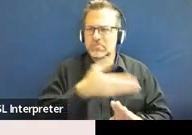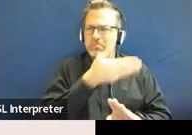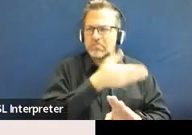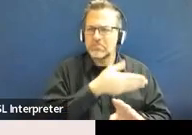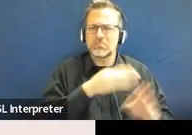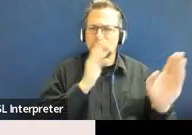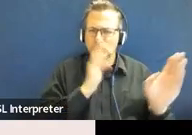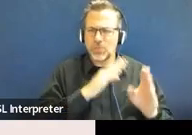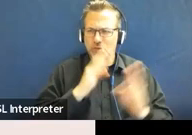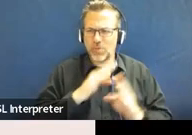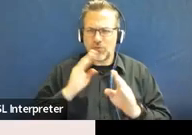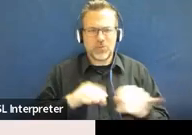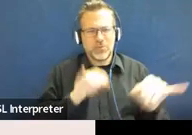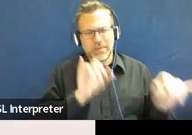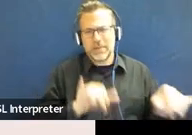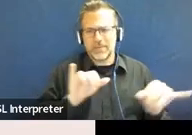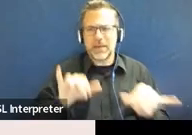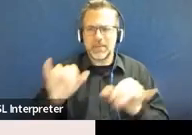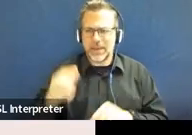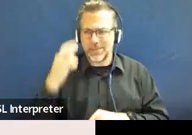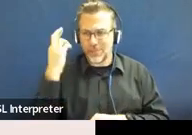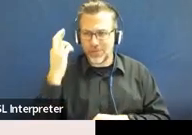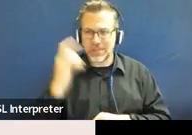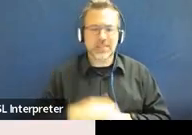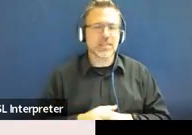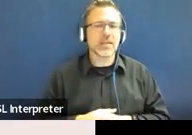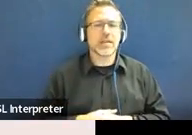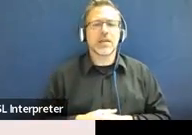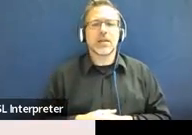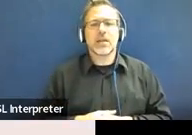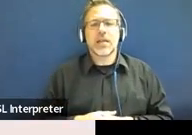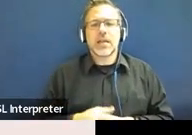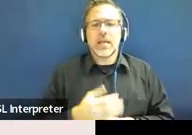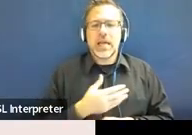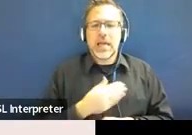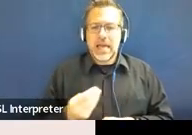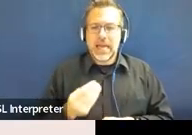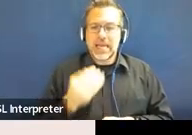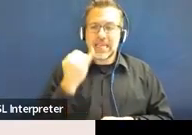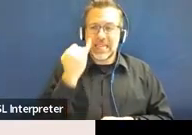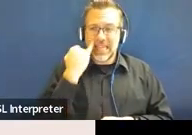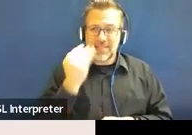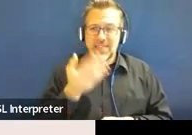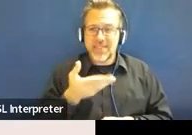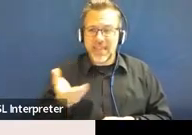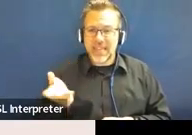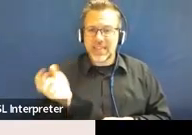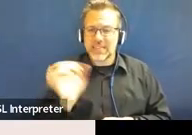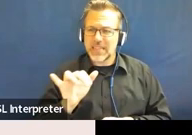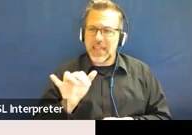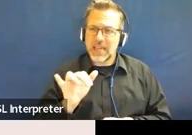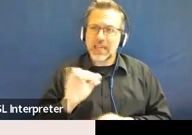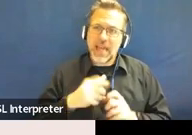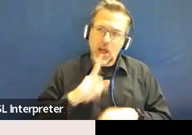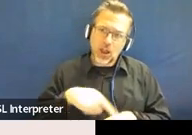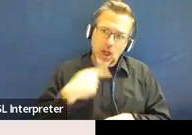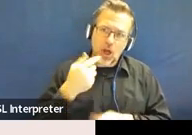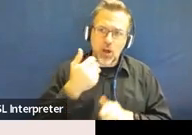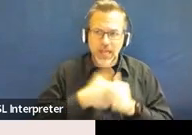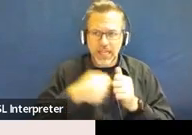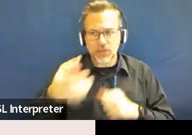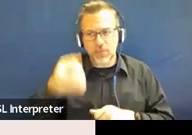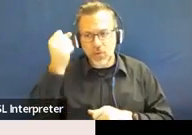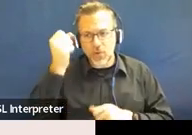resulted in a series of removals. And because such additional factors, such as the length of each removal, the total amount of